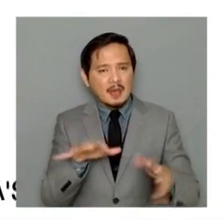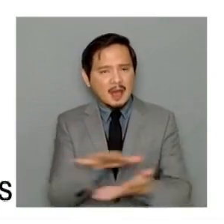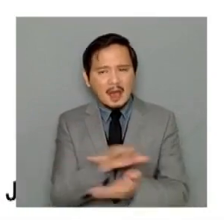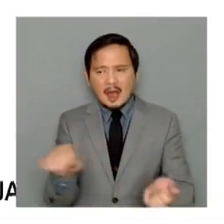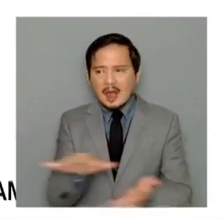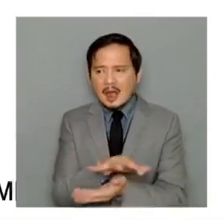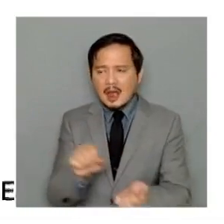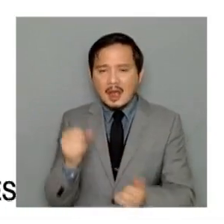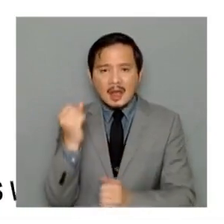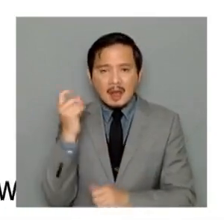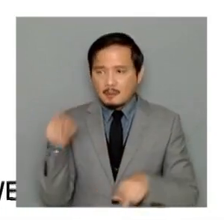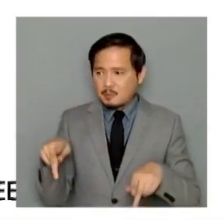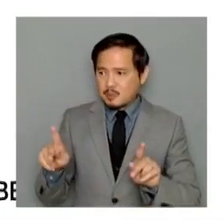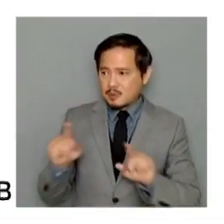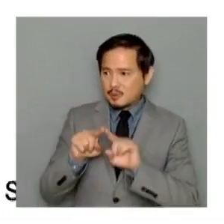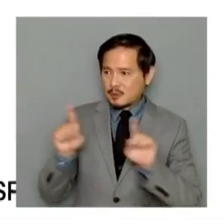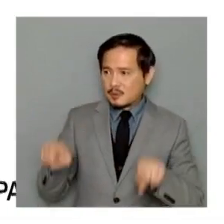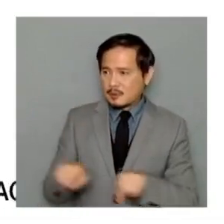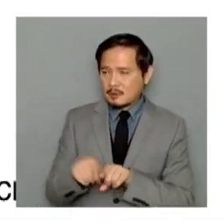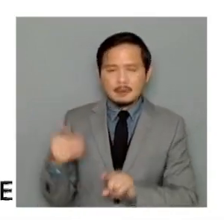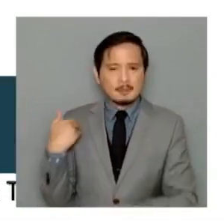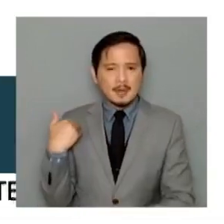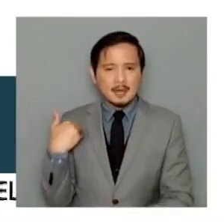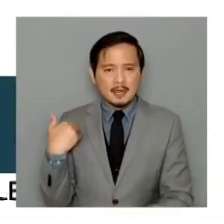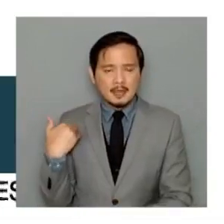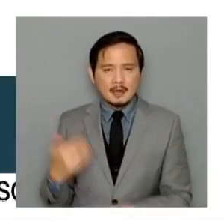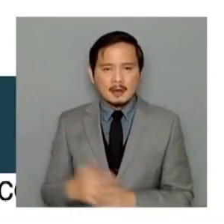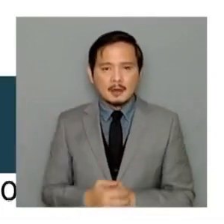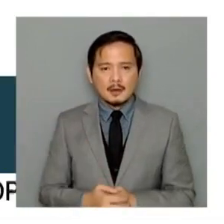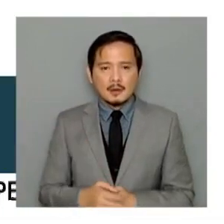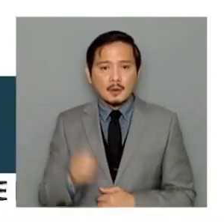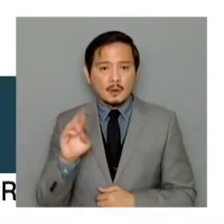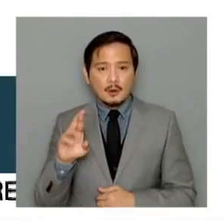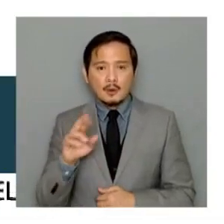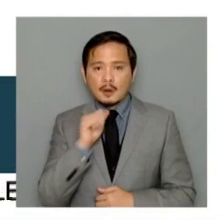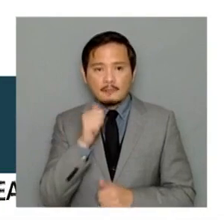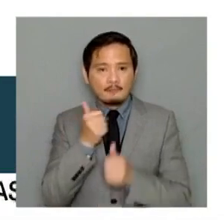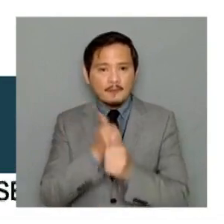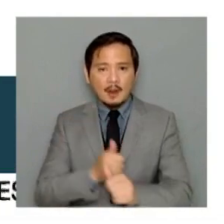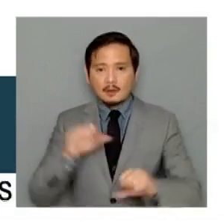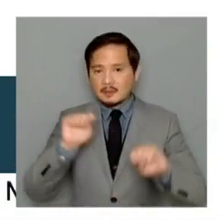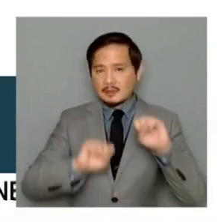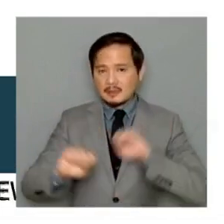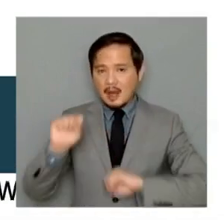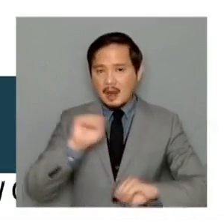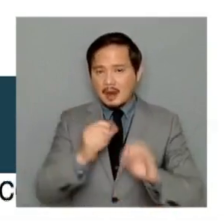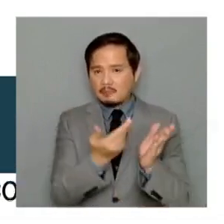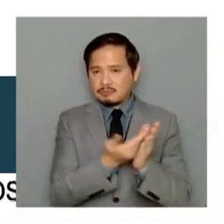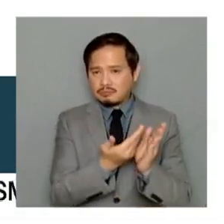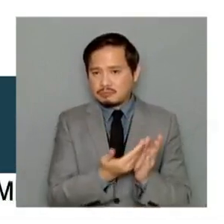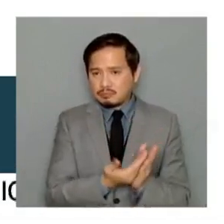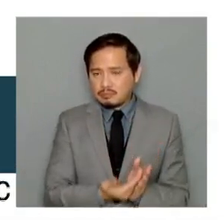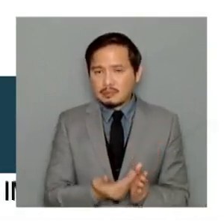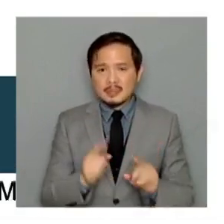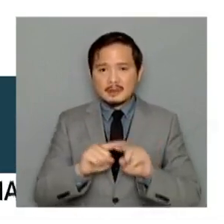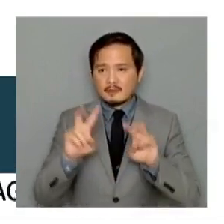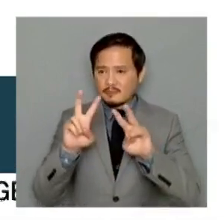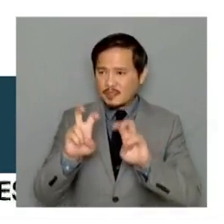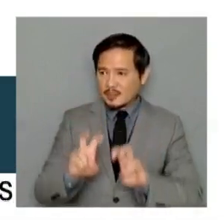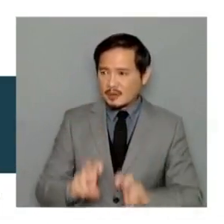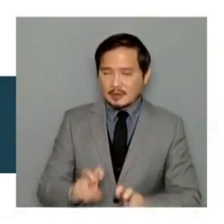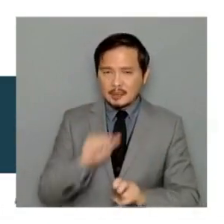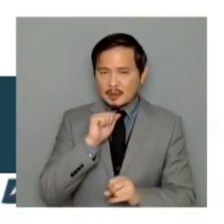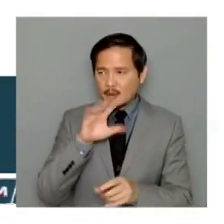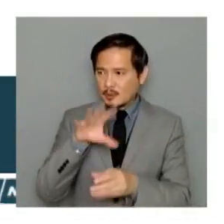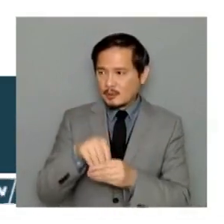pertinent permits, without science studies or